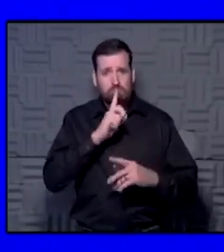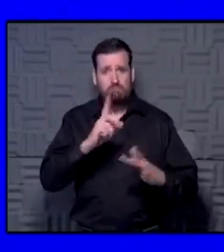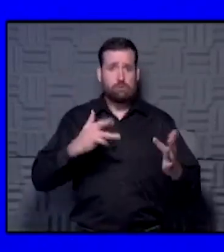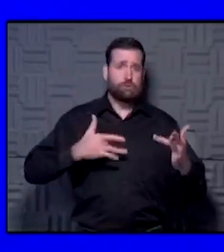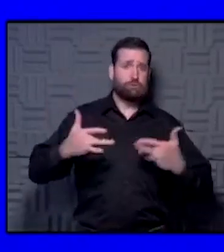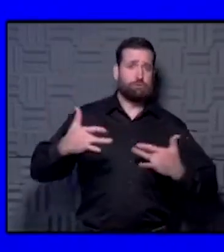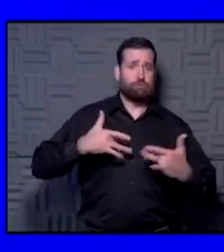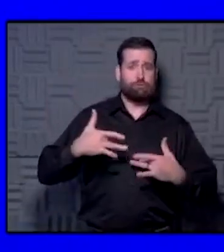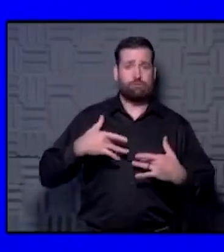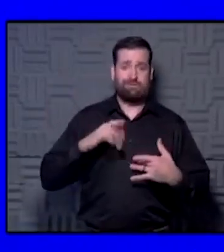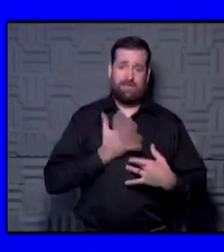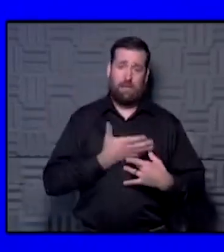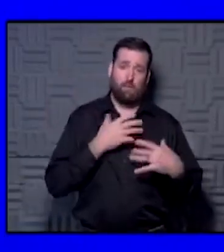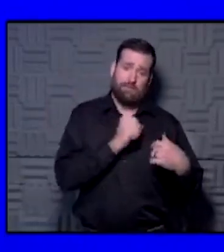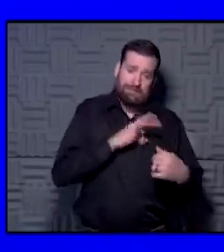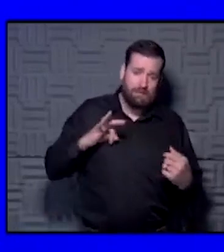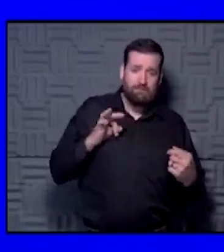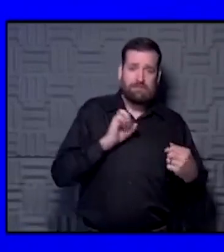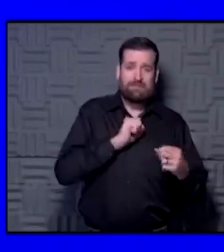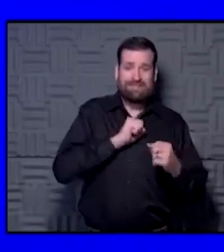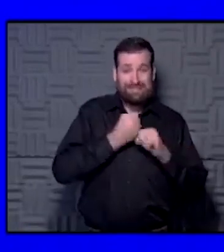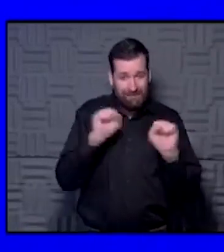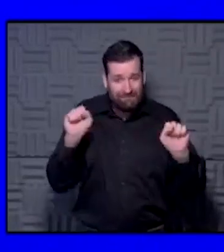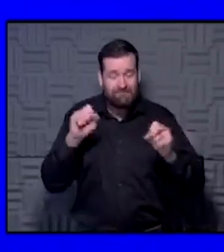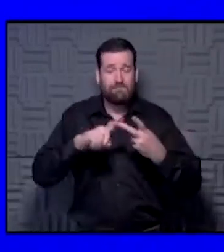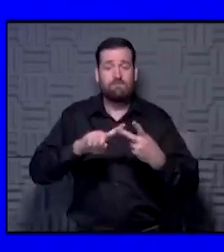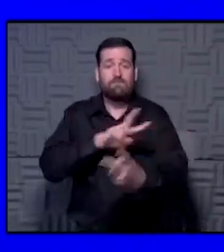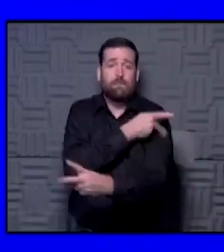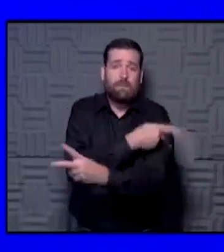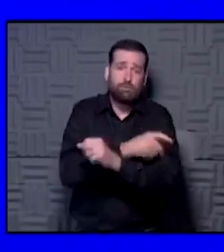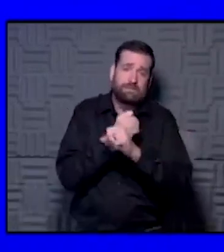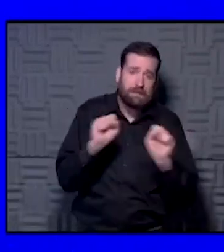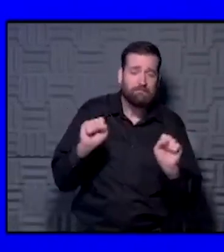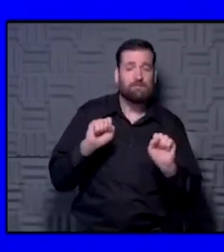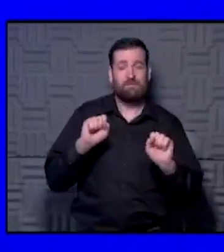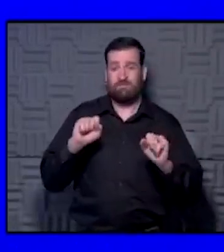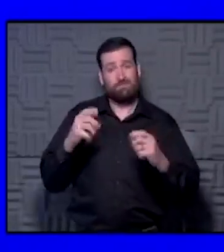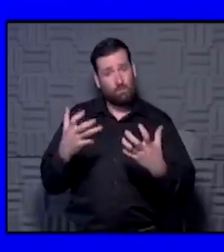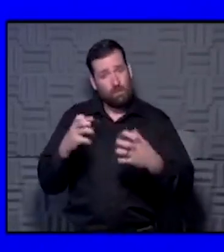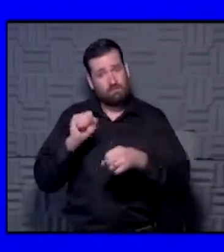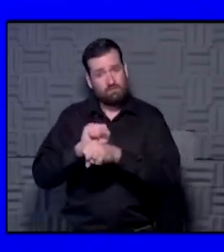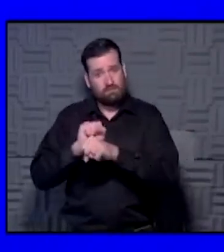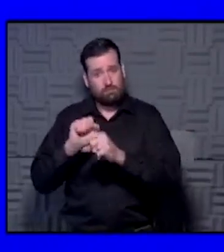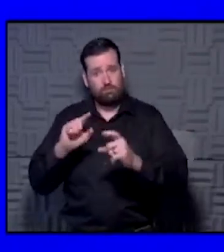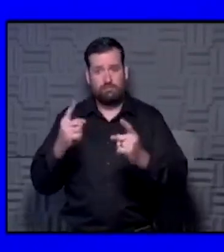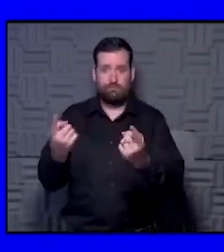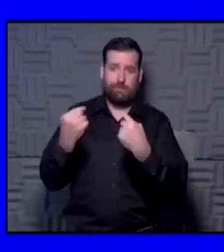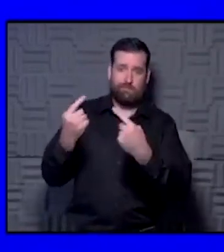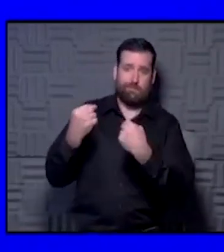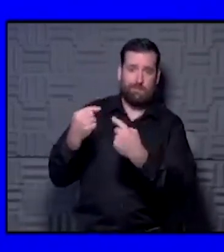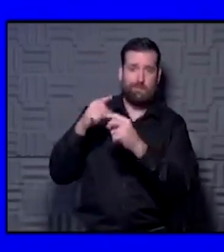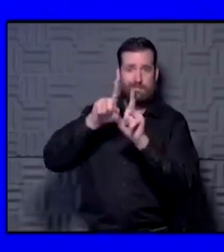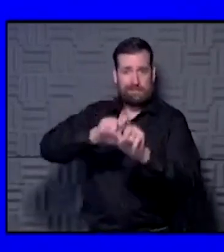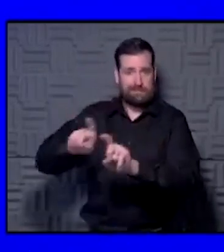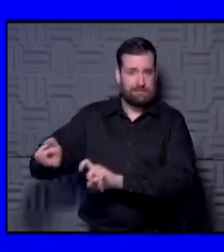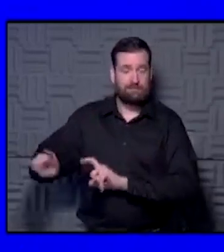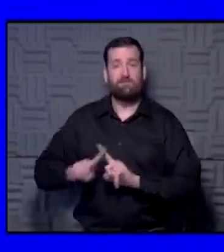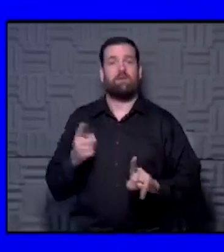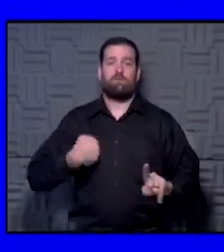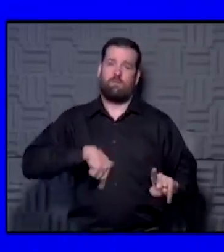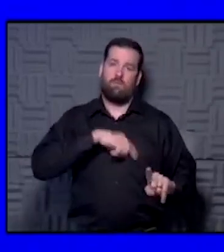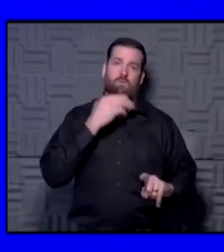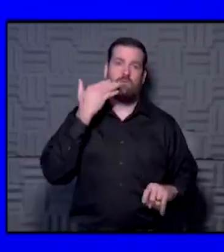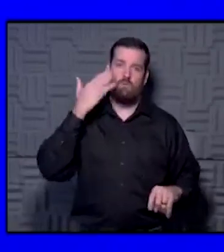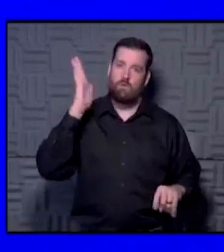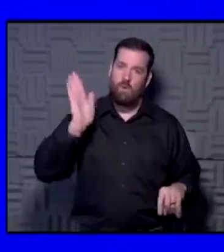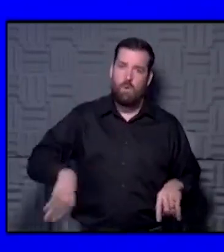safety, about our health care worker safety, so they can continue to come and do the screenings and do the procedures. But we know that